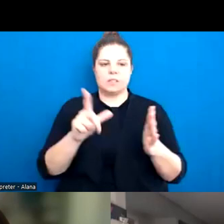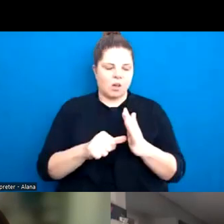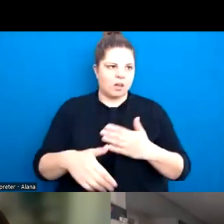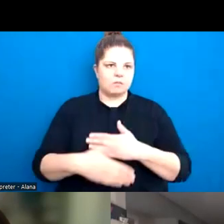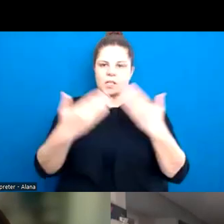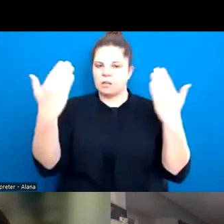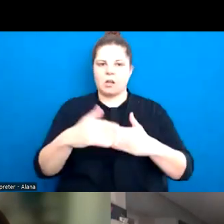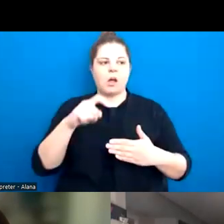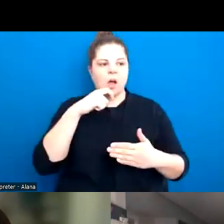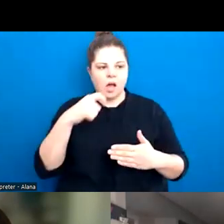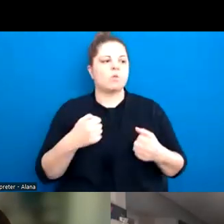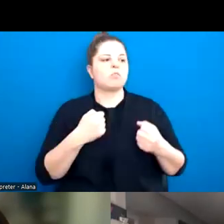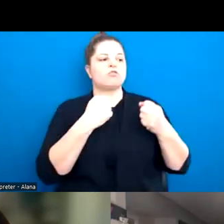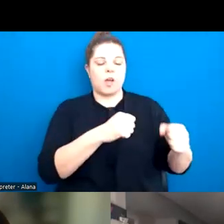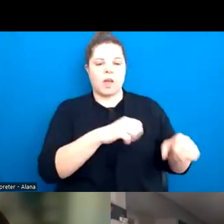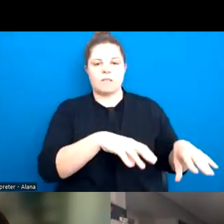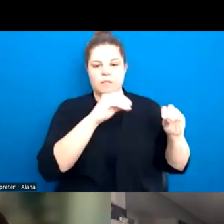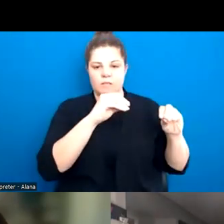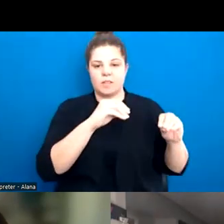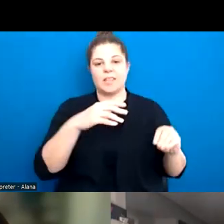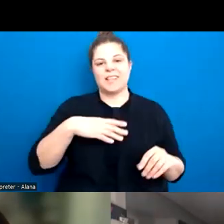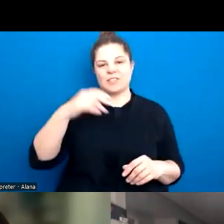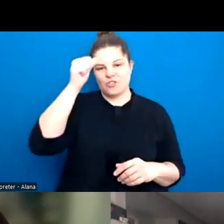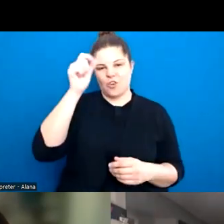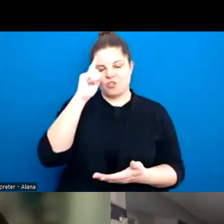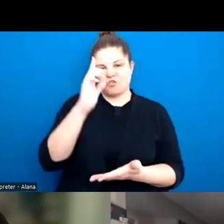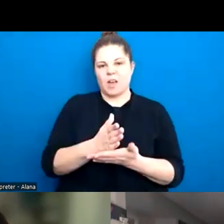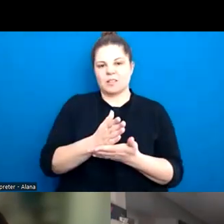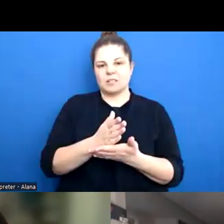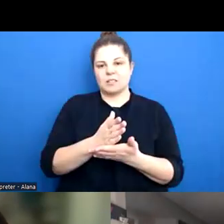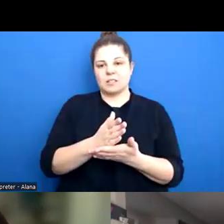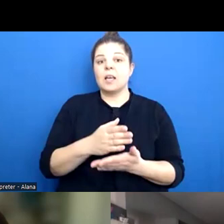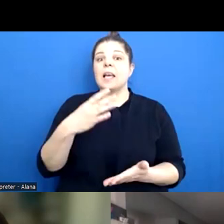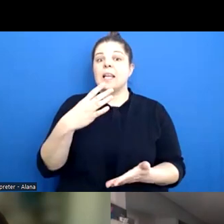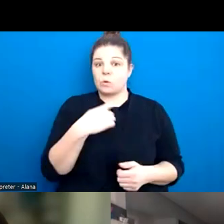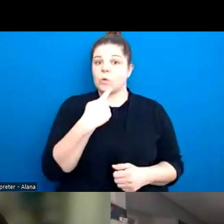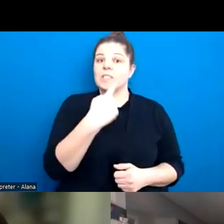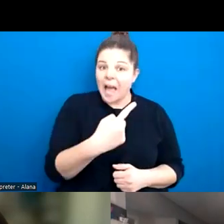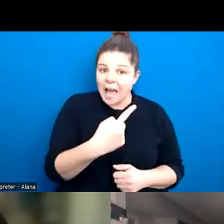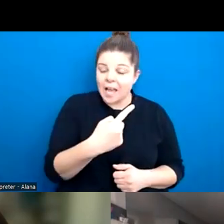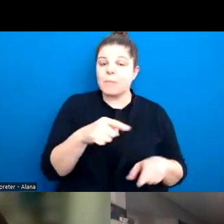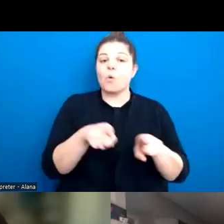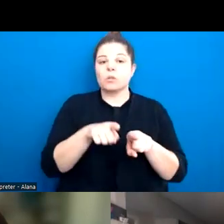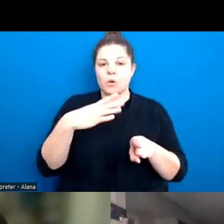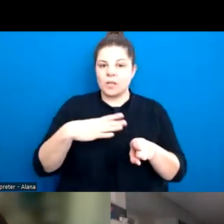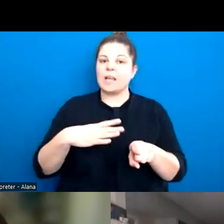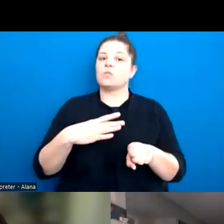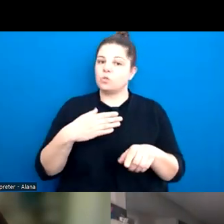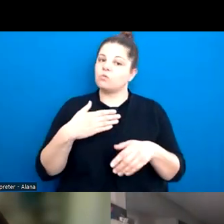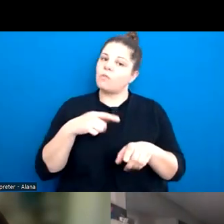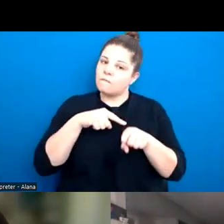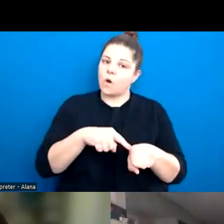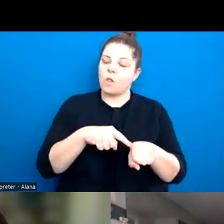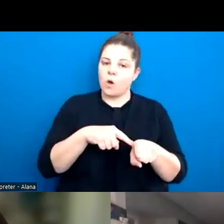you. Um, and if they know and trust that, because it's one thing to say it, it's another thing to mean it. And parents can be like all the, the